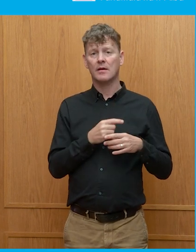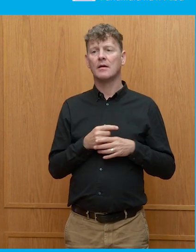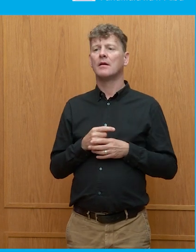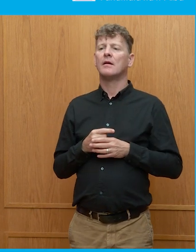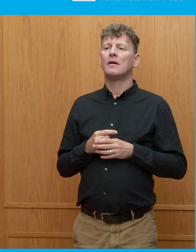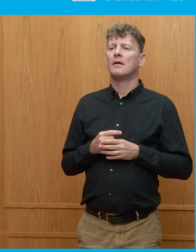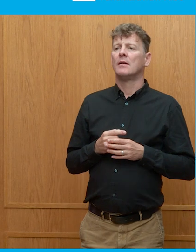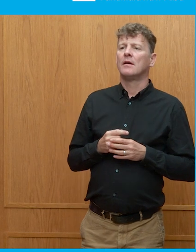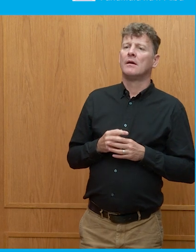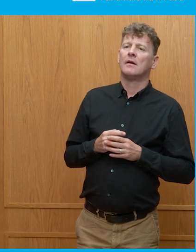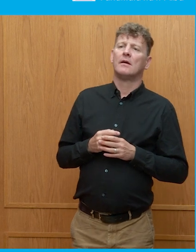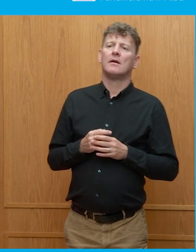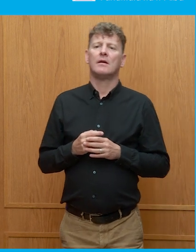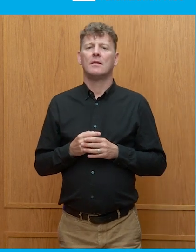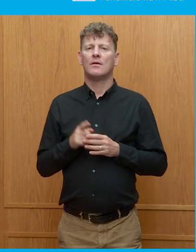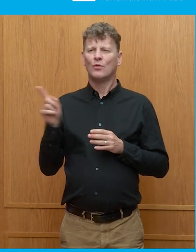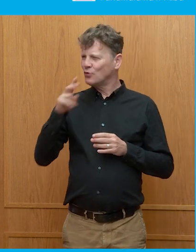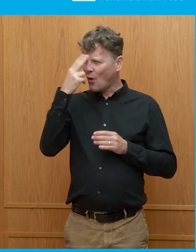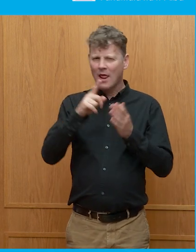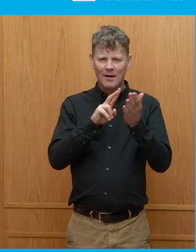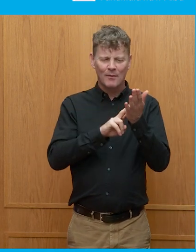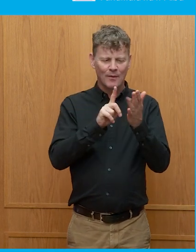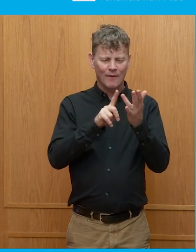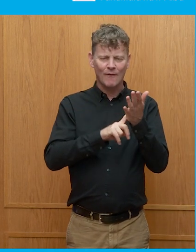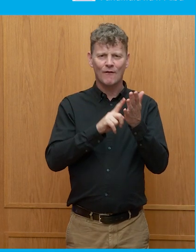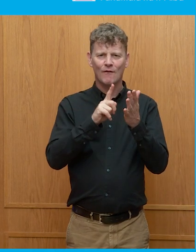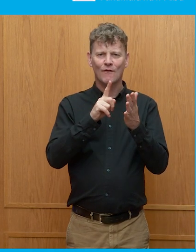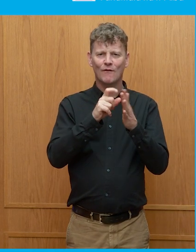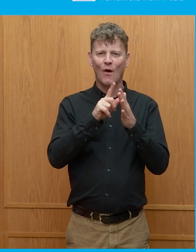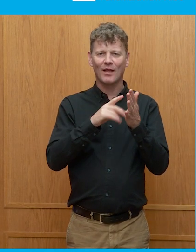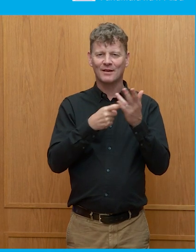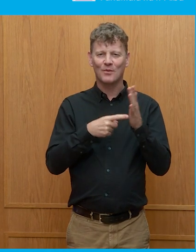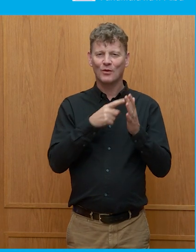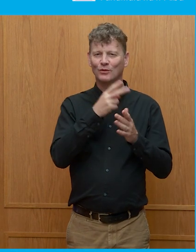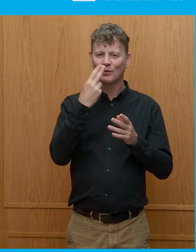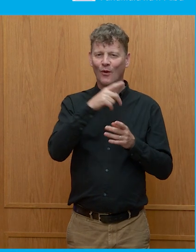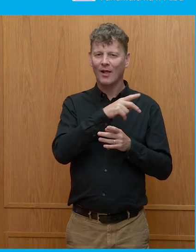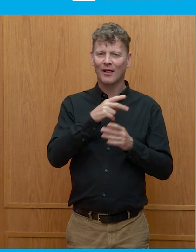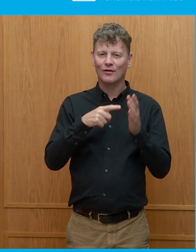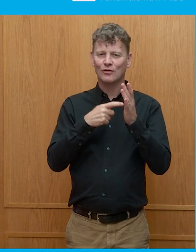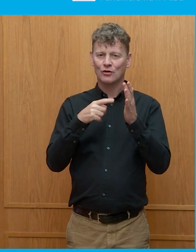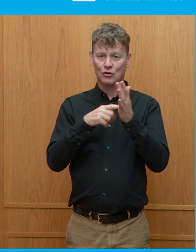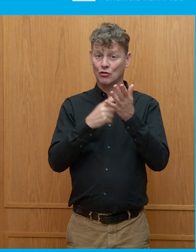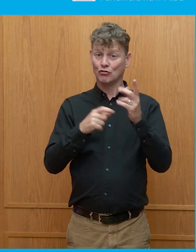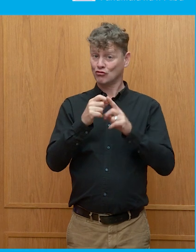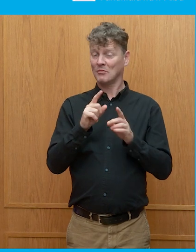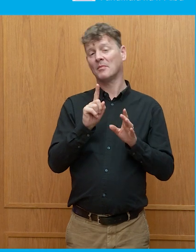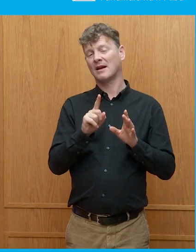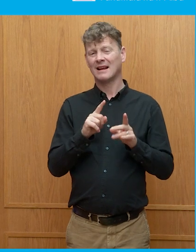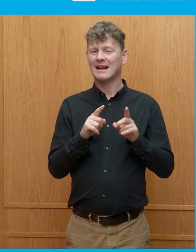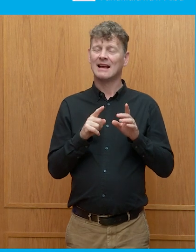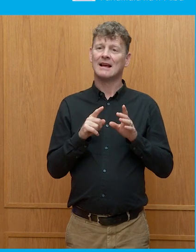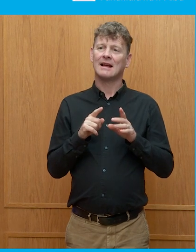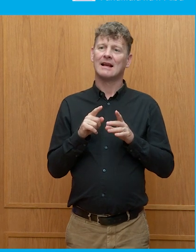what are calling him? Voldemort. Trump, whatever you want to call him. He is actually making quite a – well, okay,